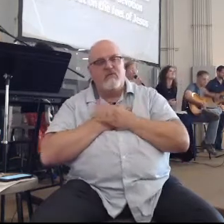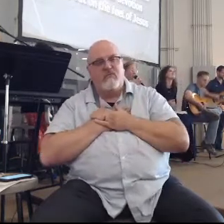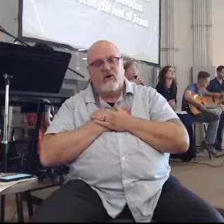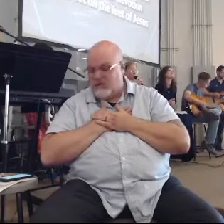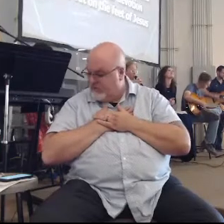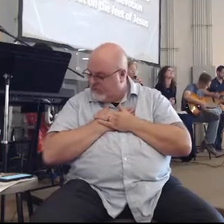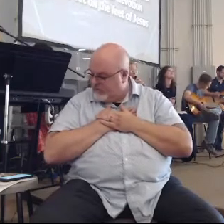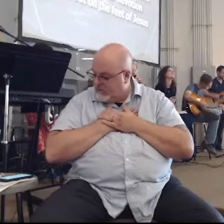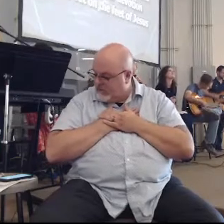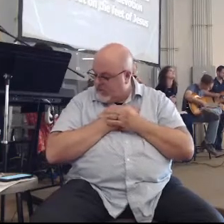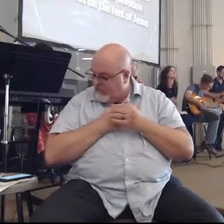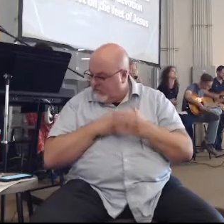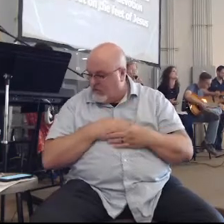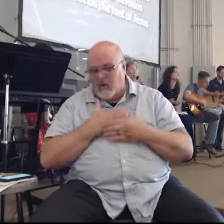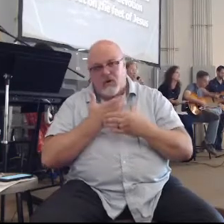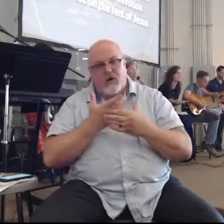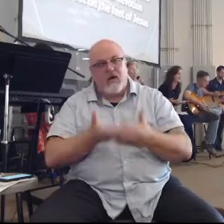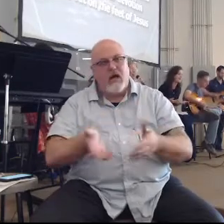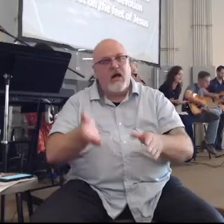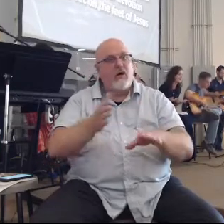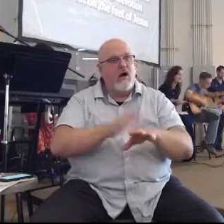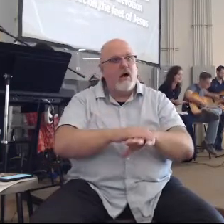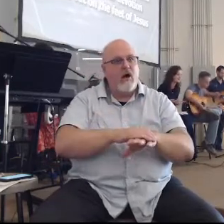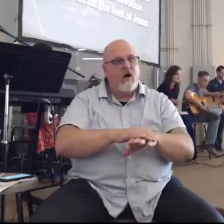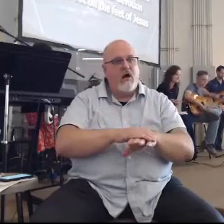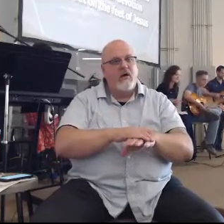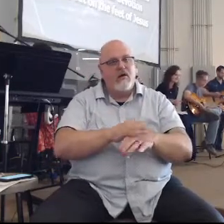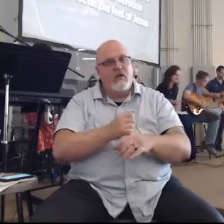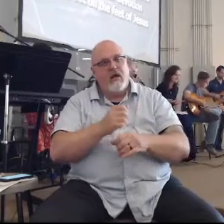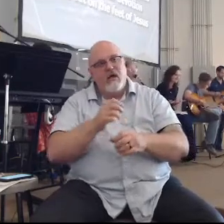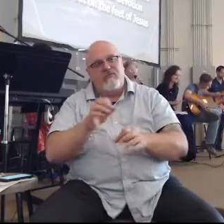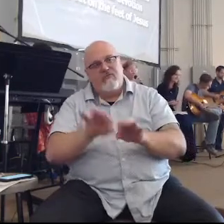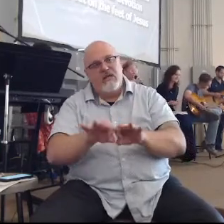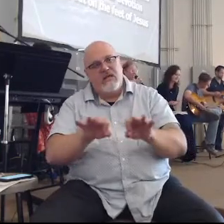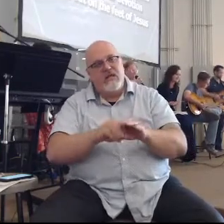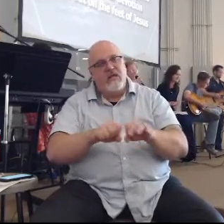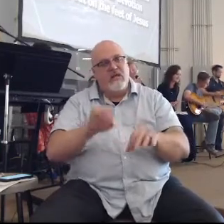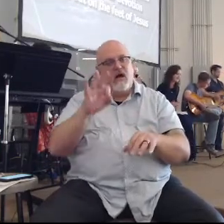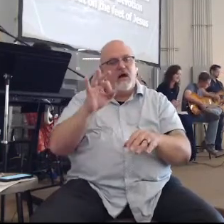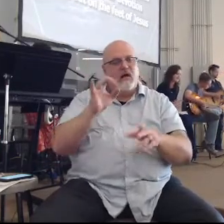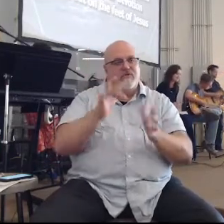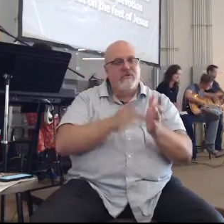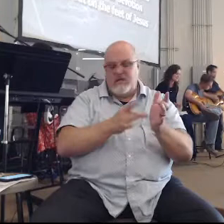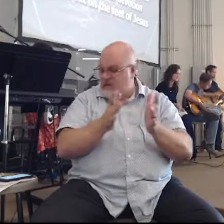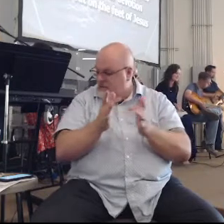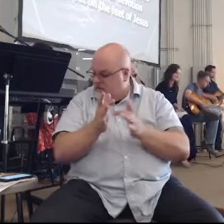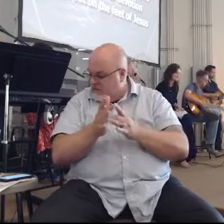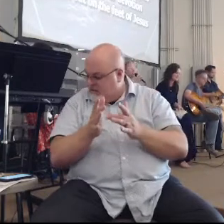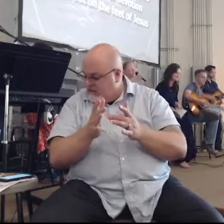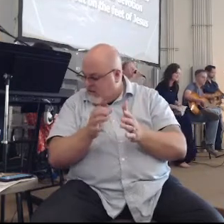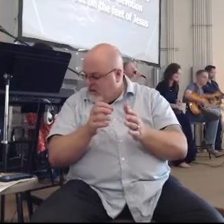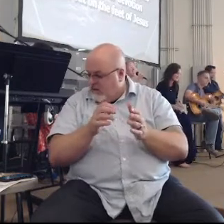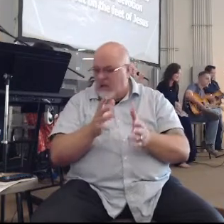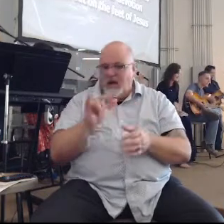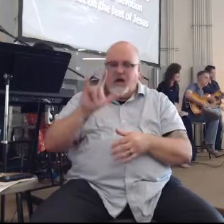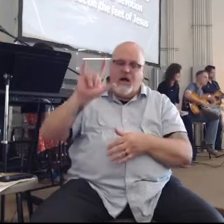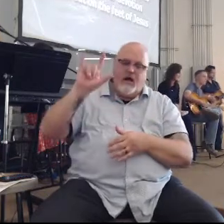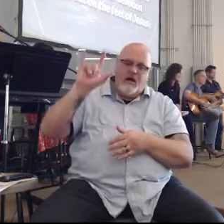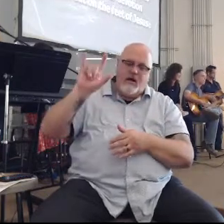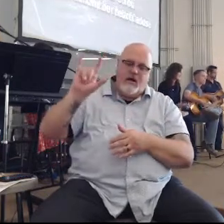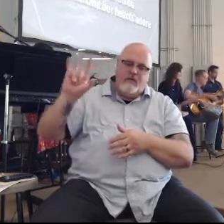devotion Poured out on the feet of Jesus We